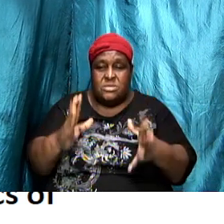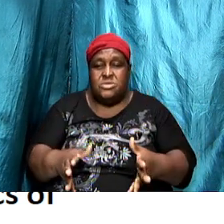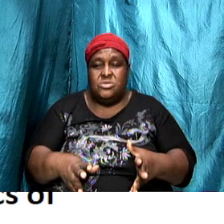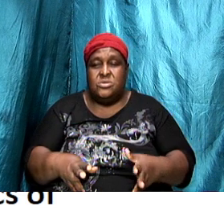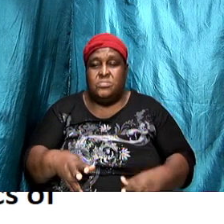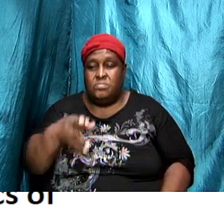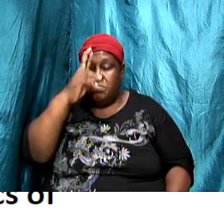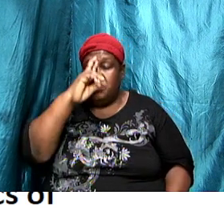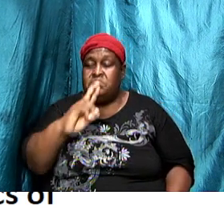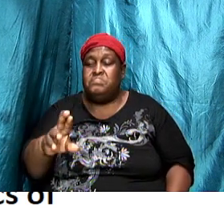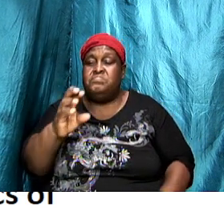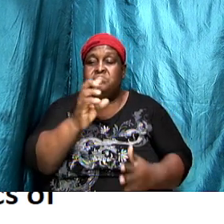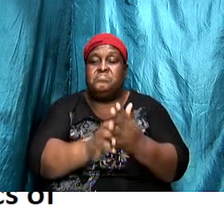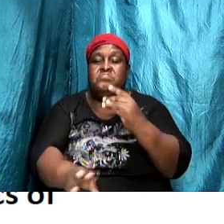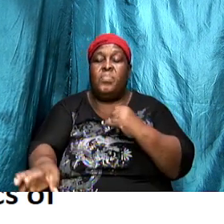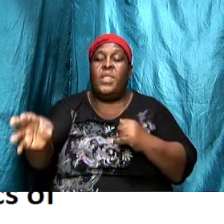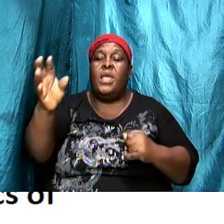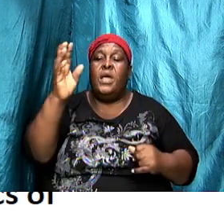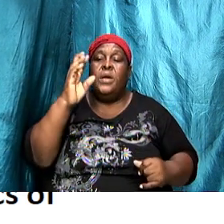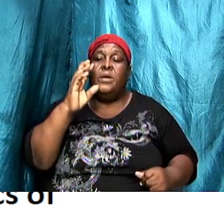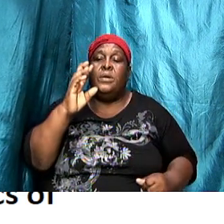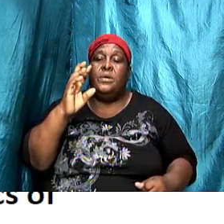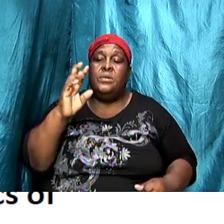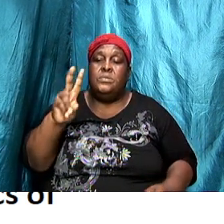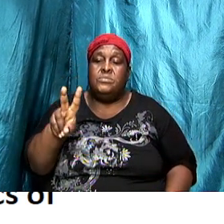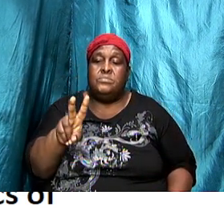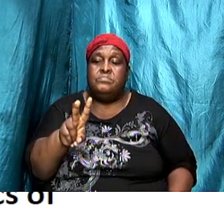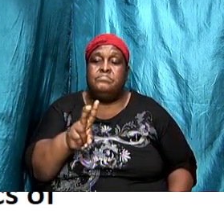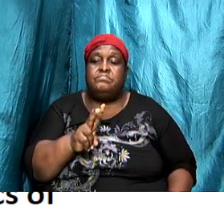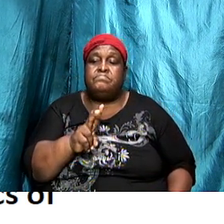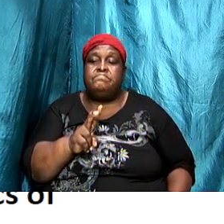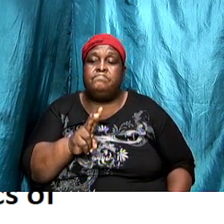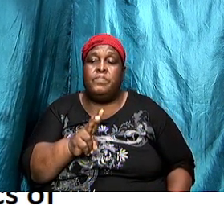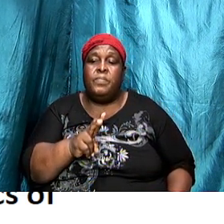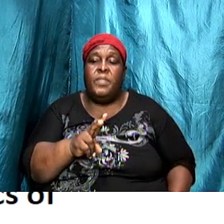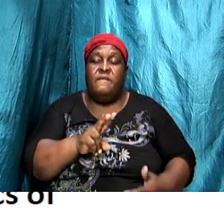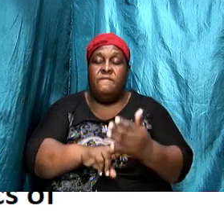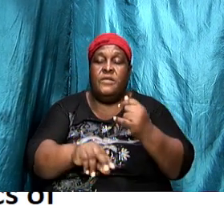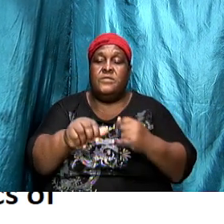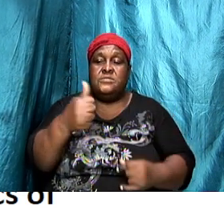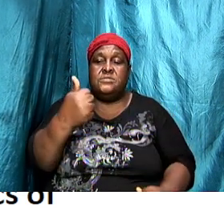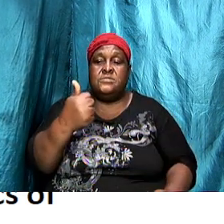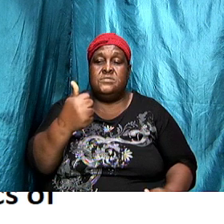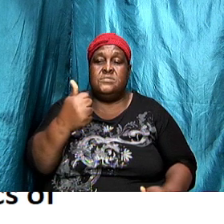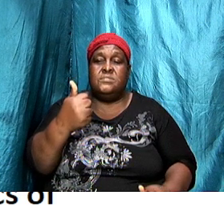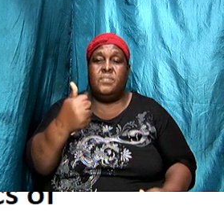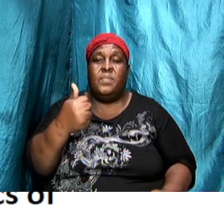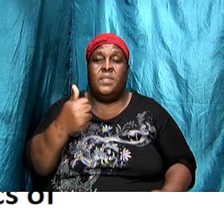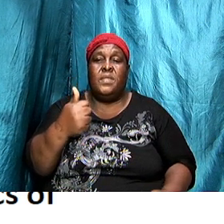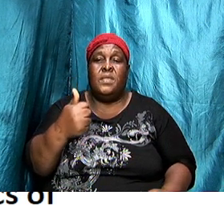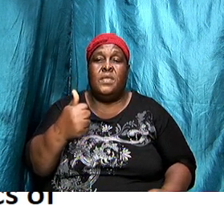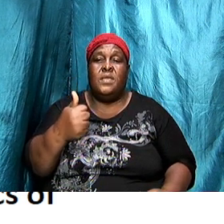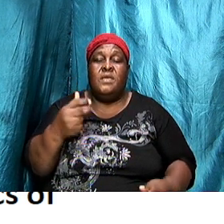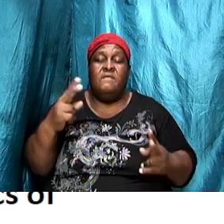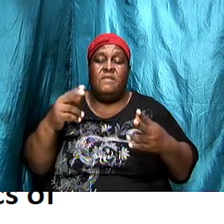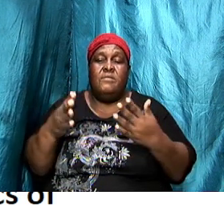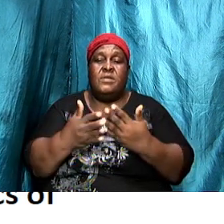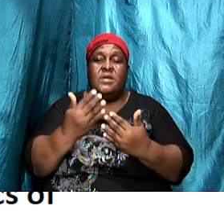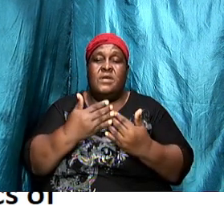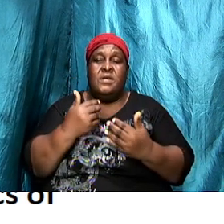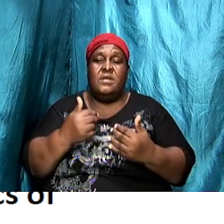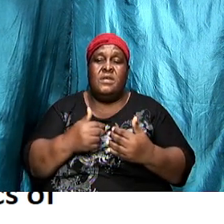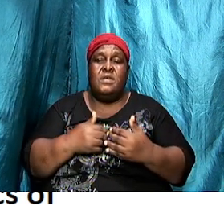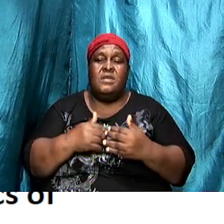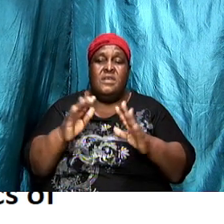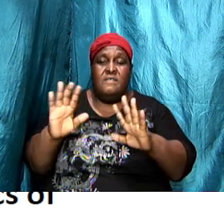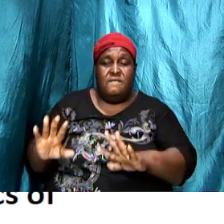chapter Revelation chapter number two and verse ten it is very significant it said fear